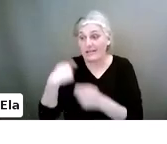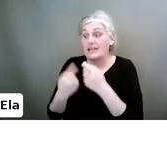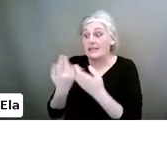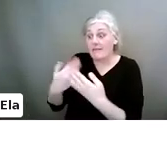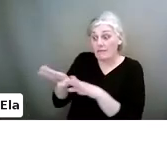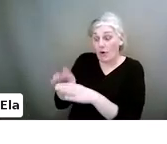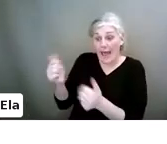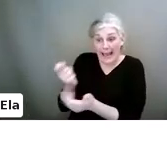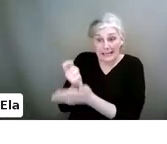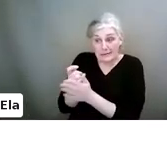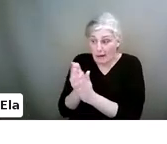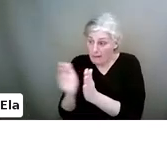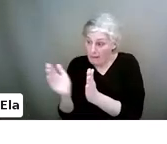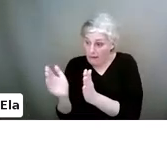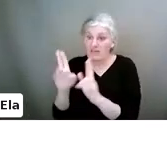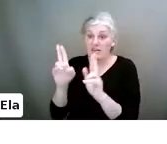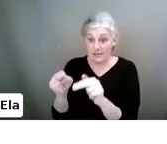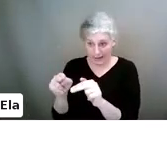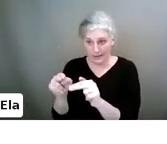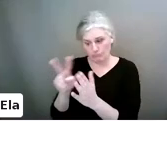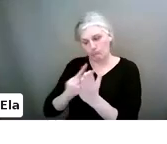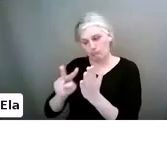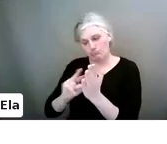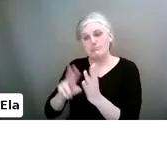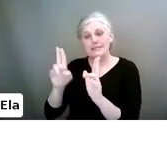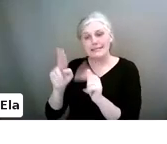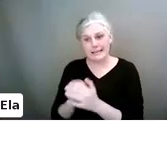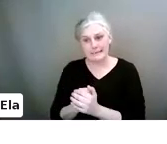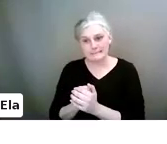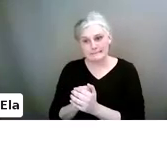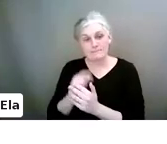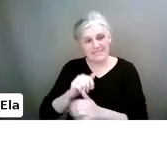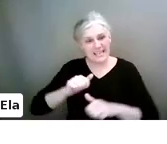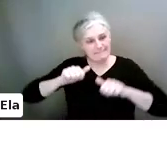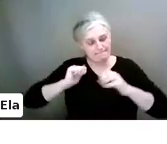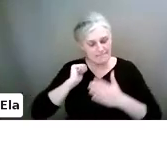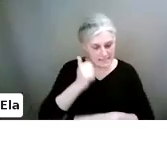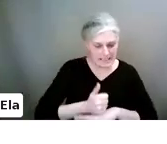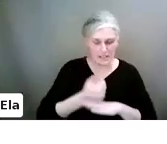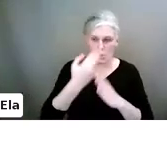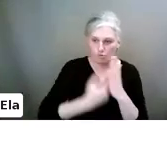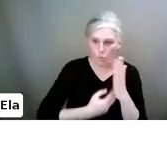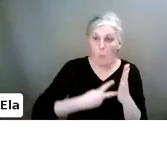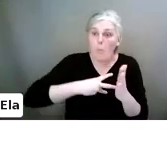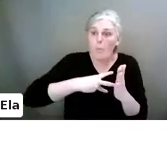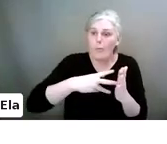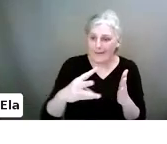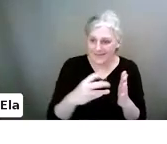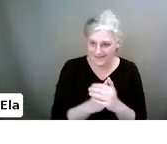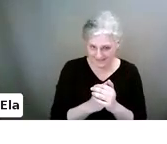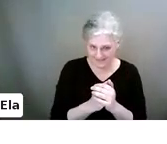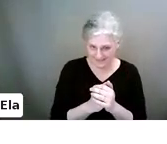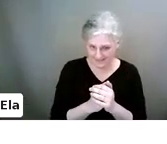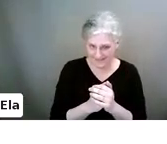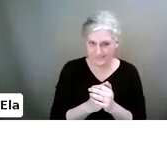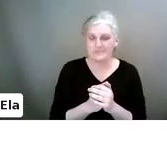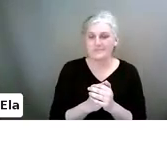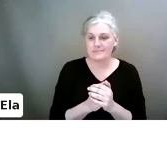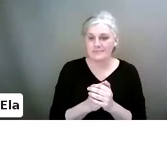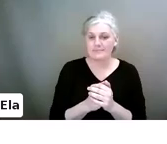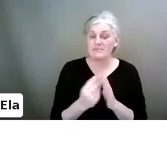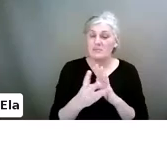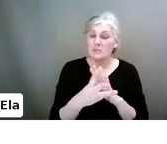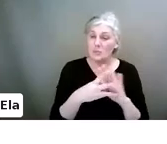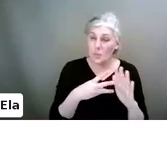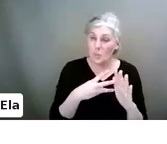over, then, you know, you can have time for that. So it's about green, setting the rules together as to when weekends are easier. Weeknights